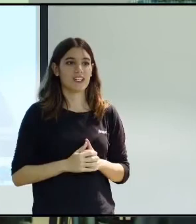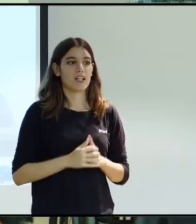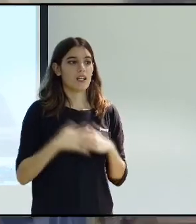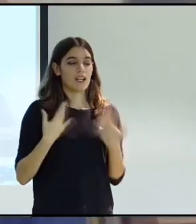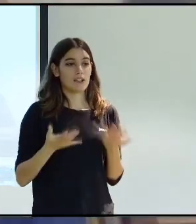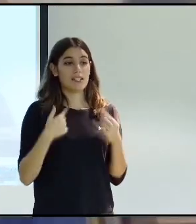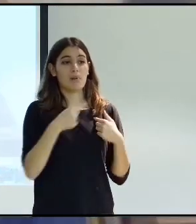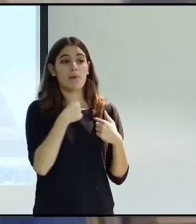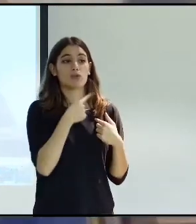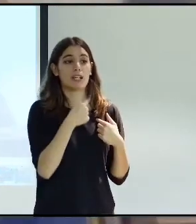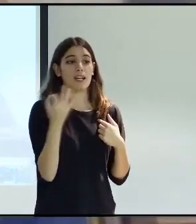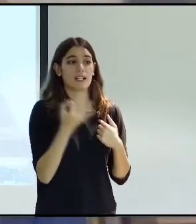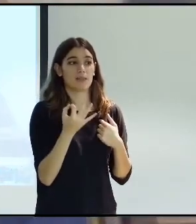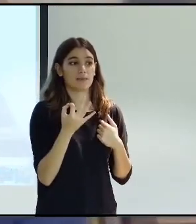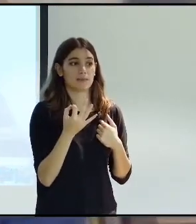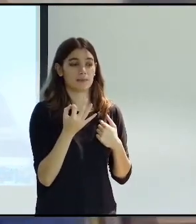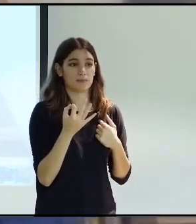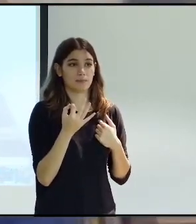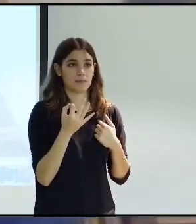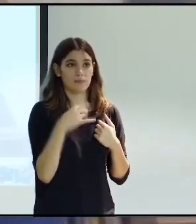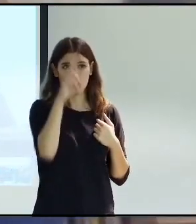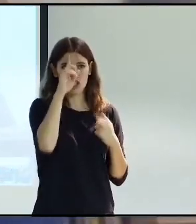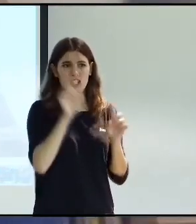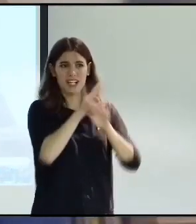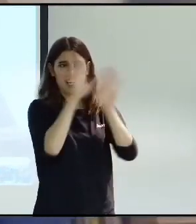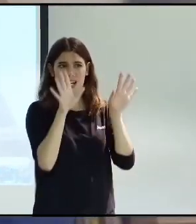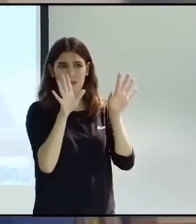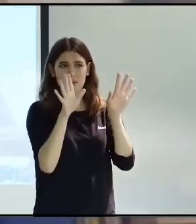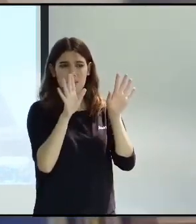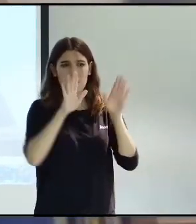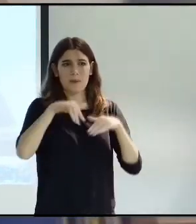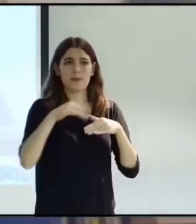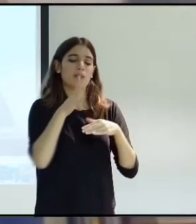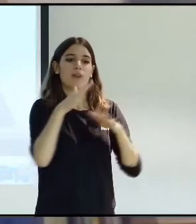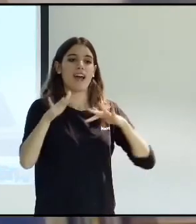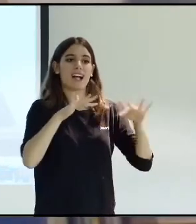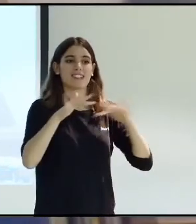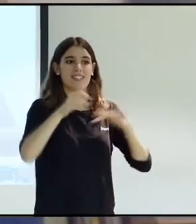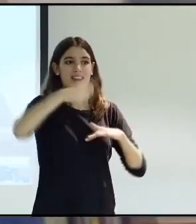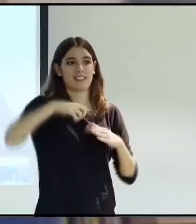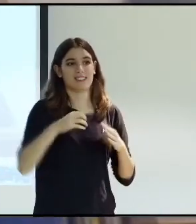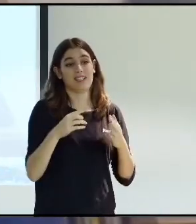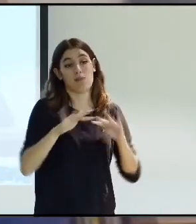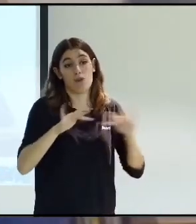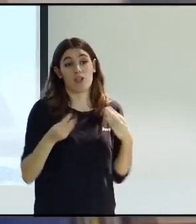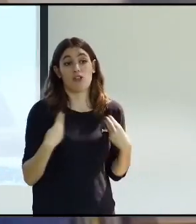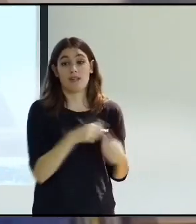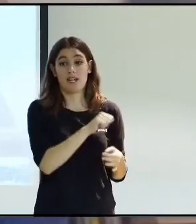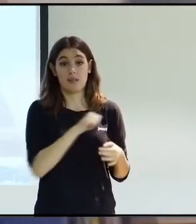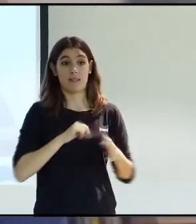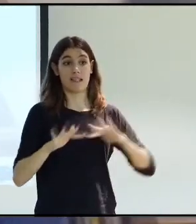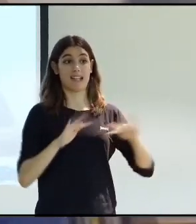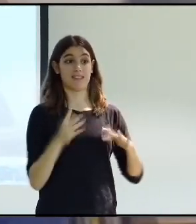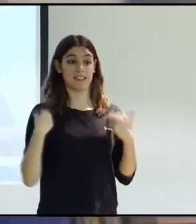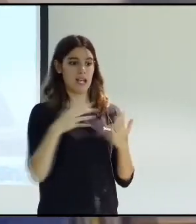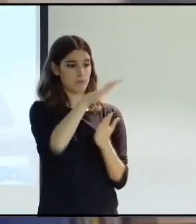So, I think, I know that activists for,